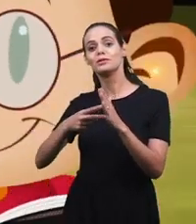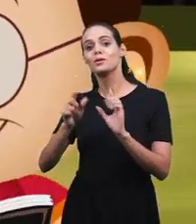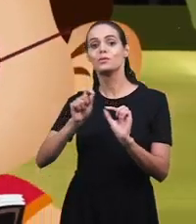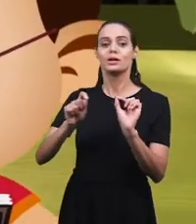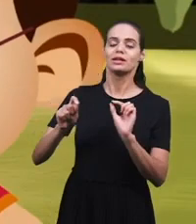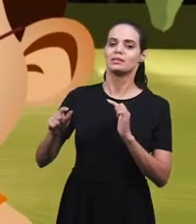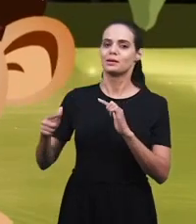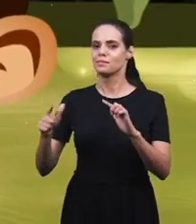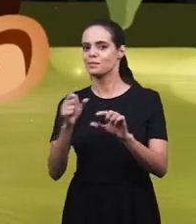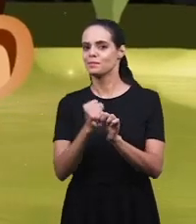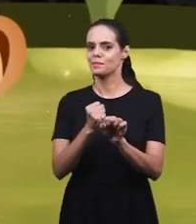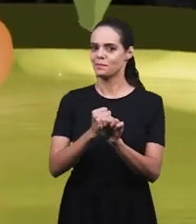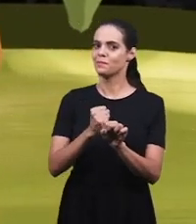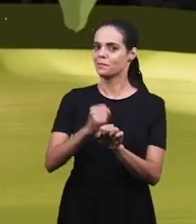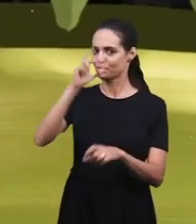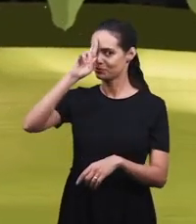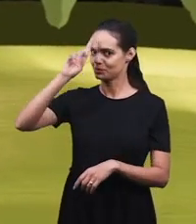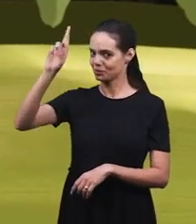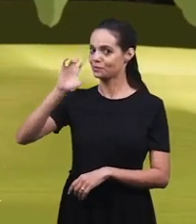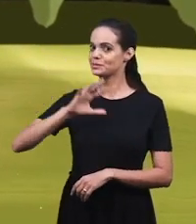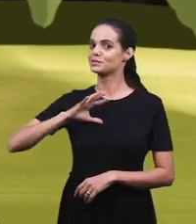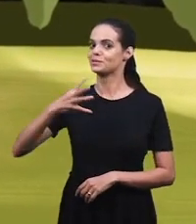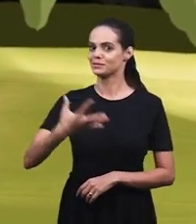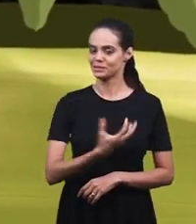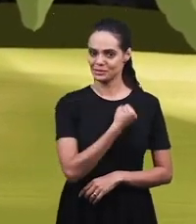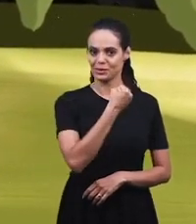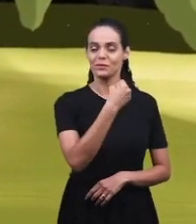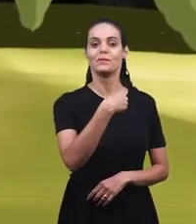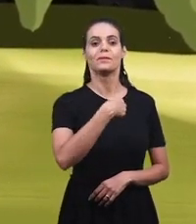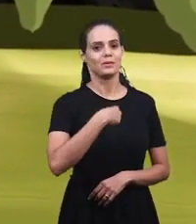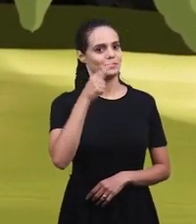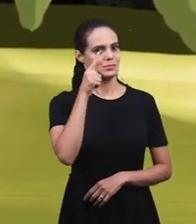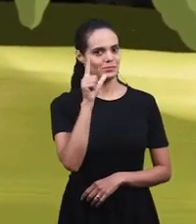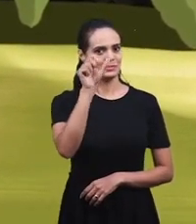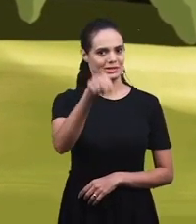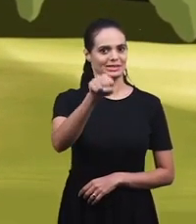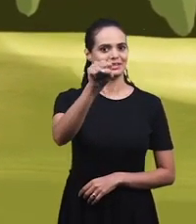In salvation I I will find.